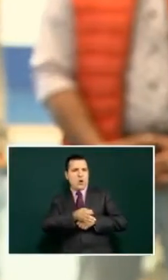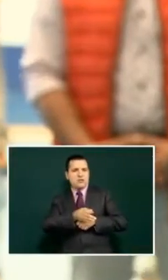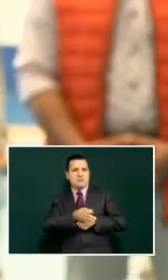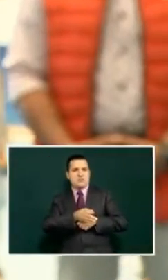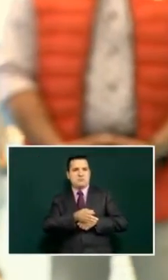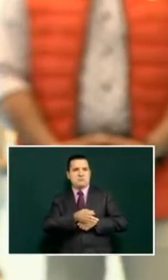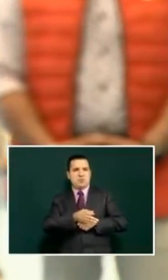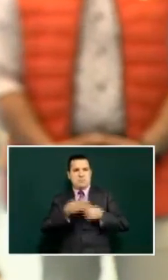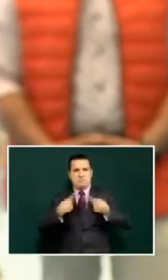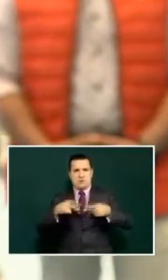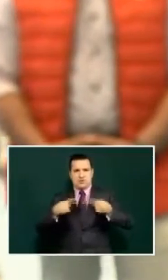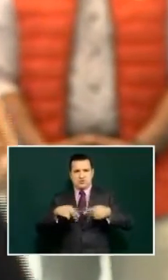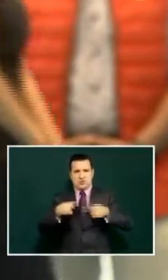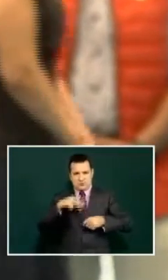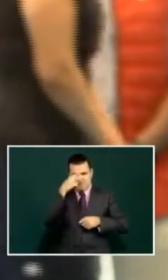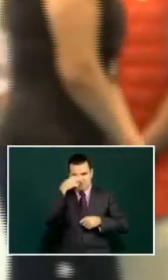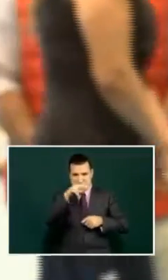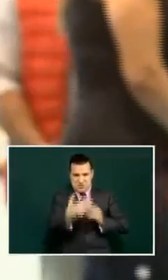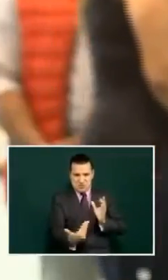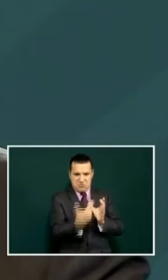refuses to